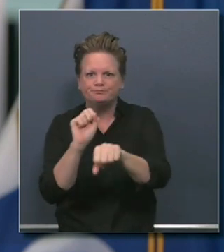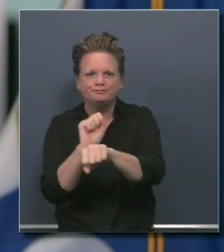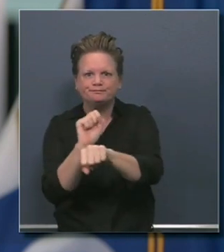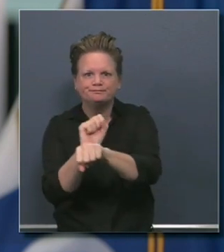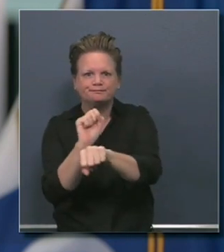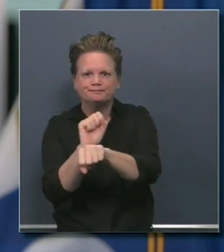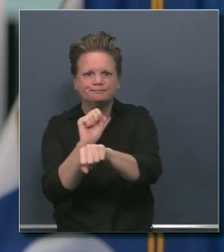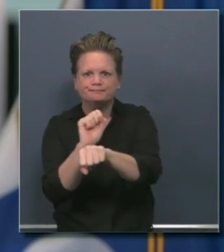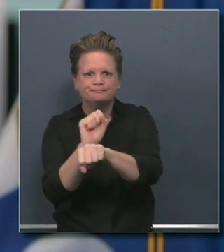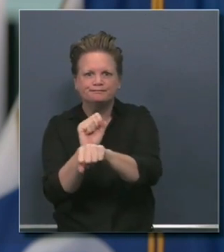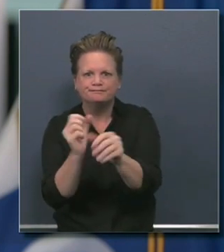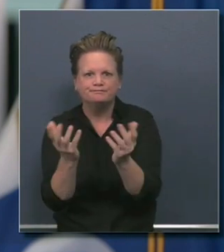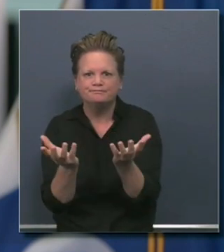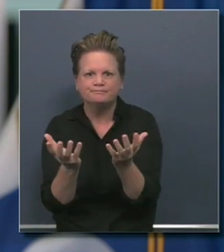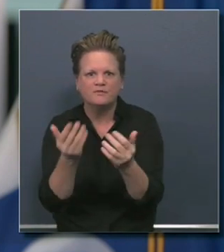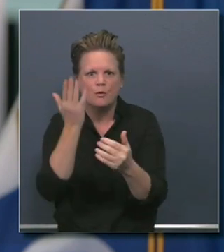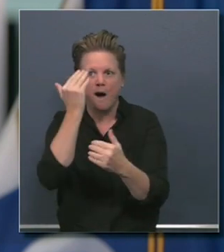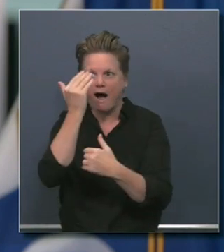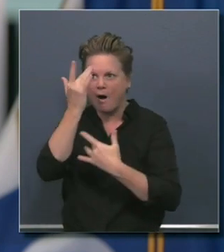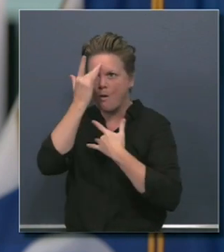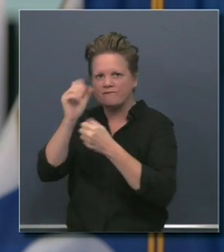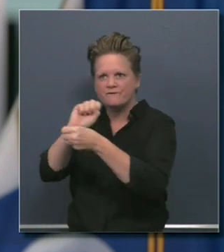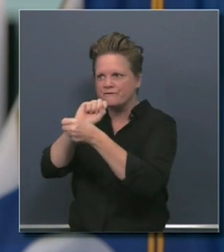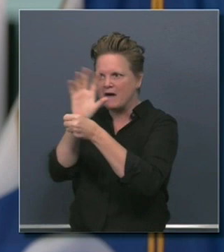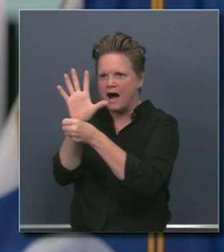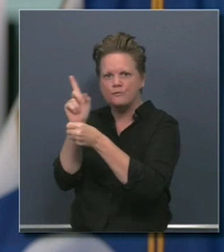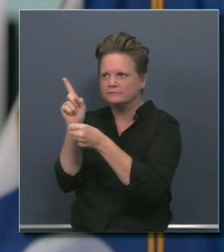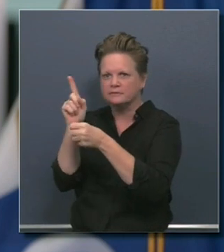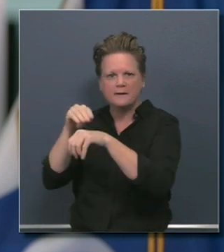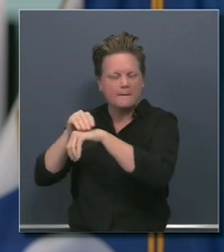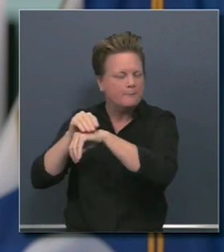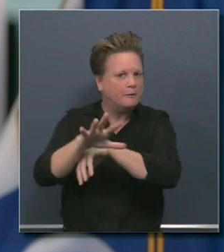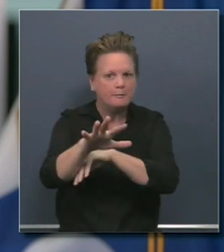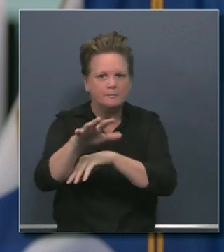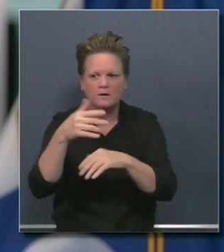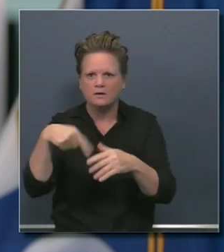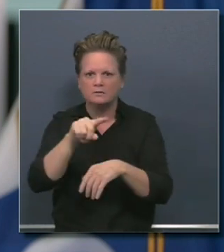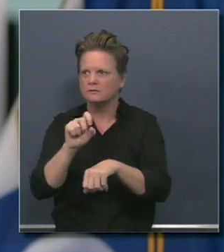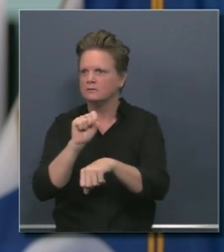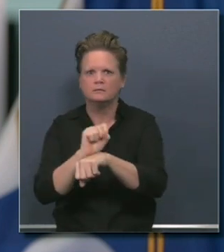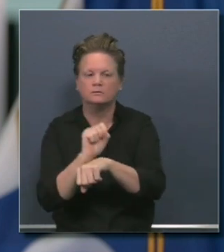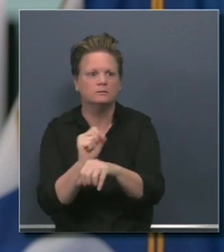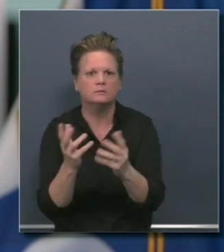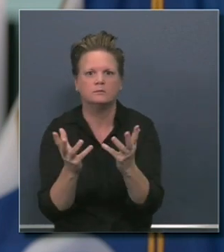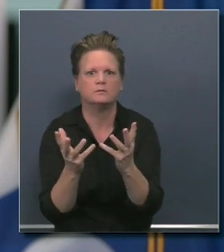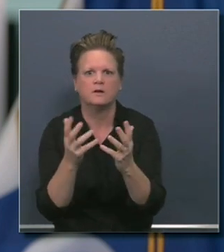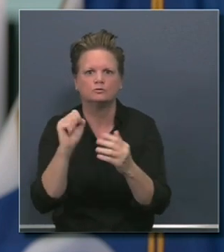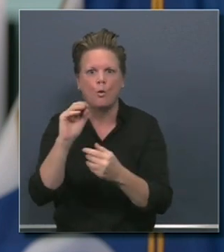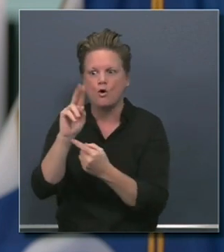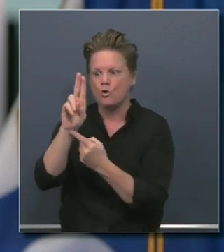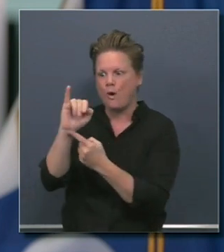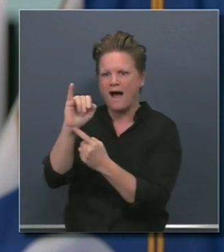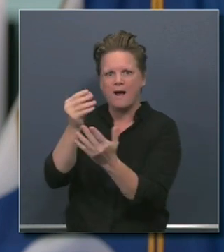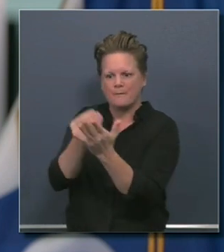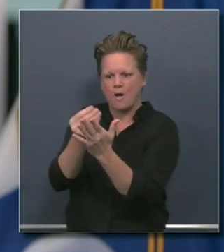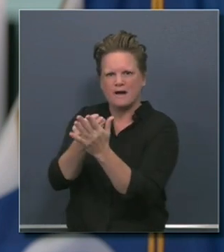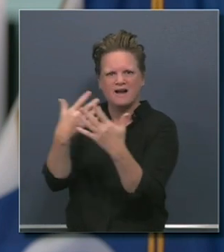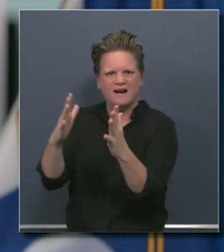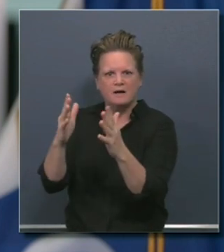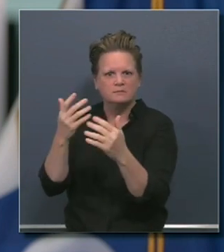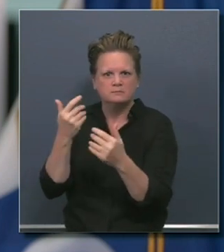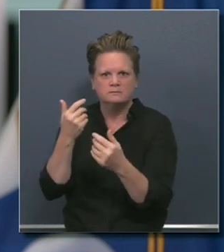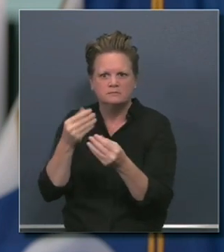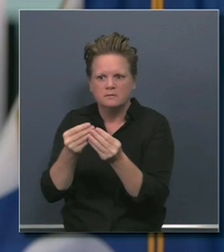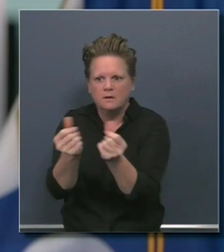of this disease, COVID-19. Unemployment has skyrocketed in this state, some $13.1